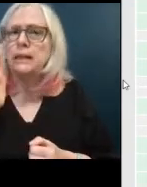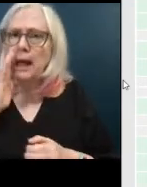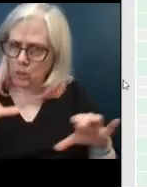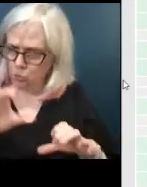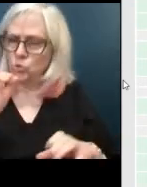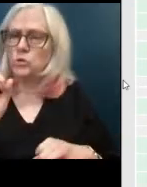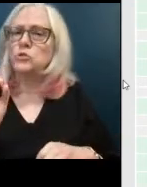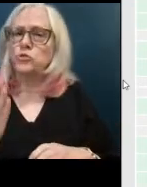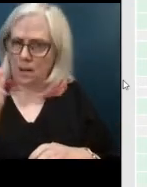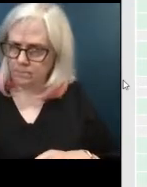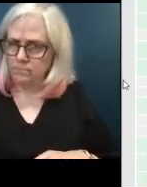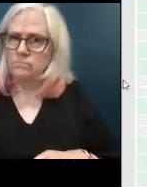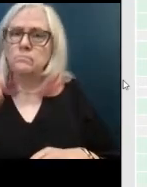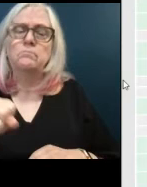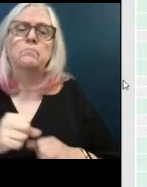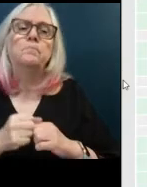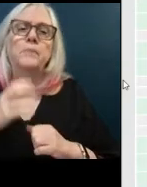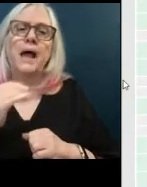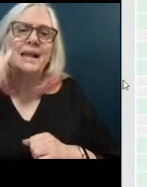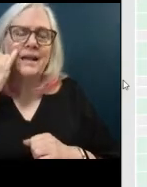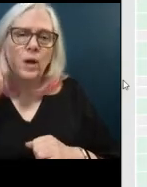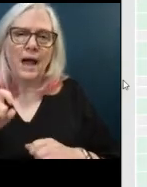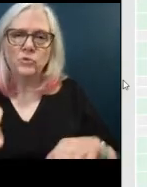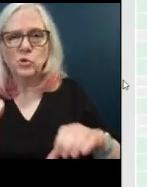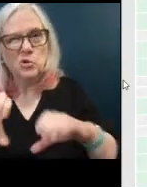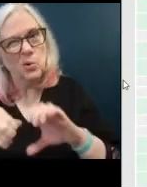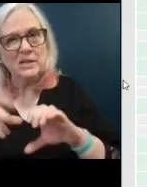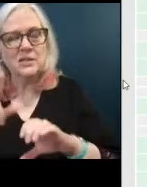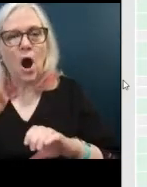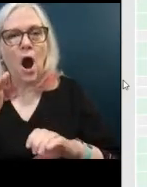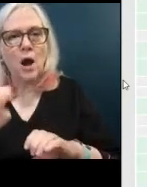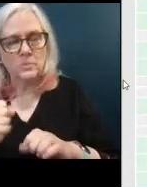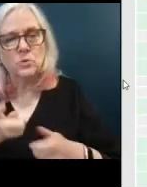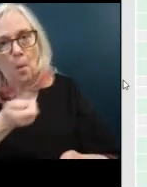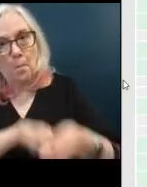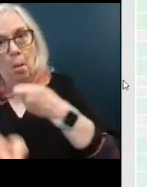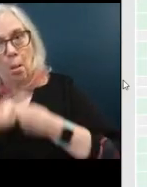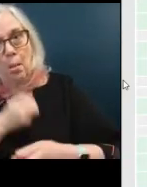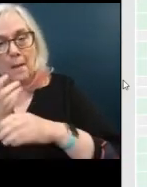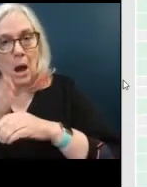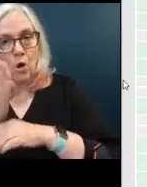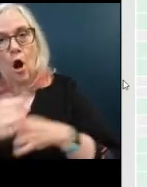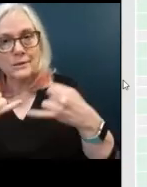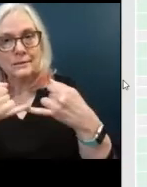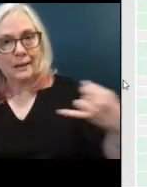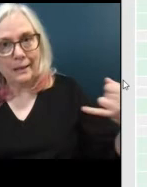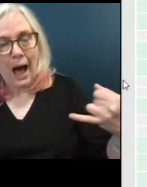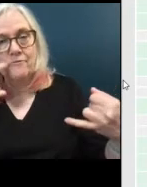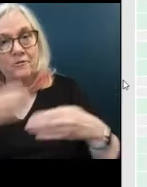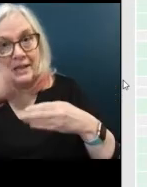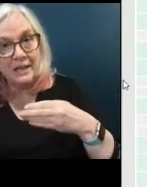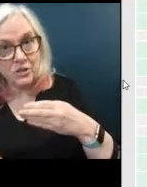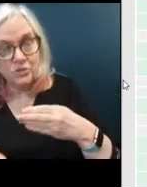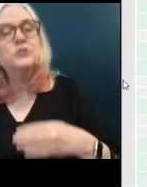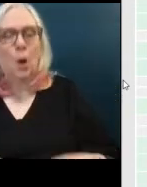and and uh if we have to twist arms or we have to pull them across the finish line we will pull them across the finish line so i'm comfortable with our